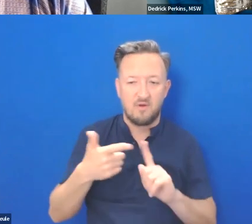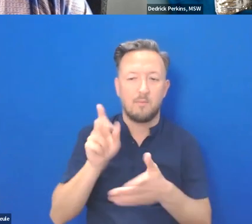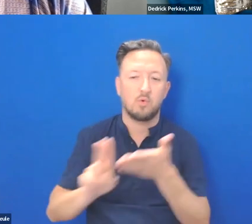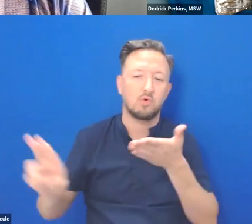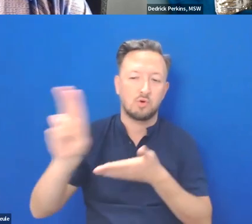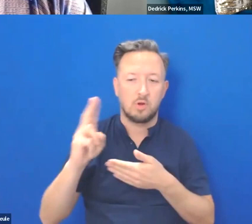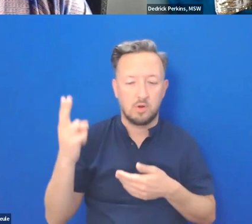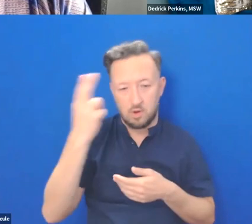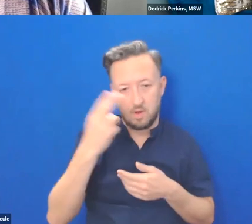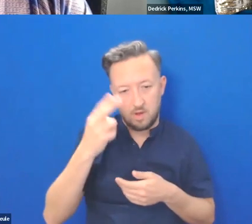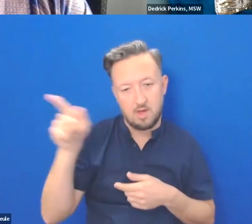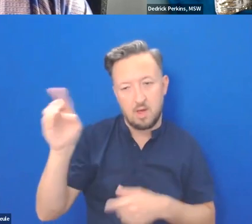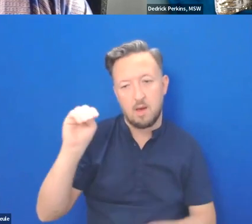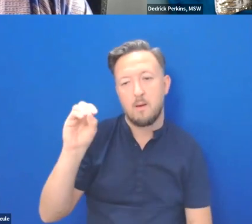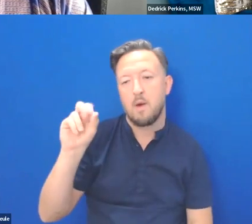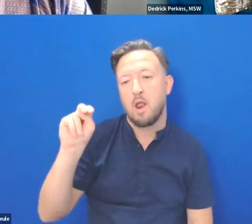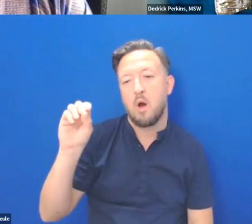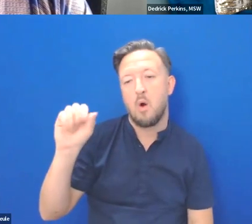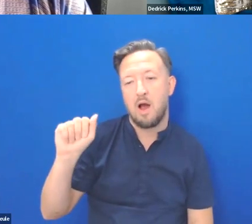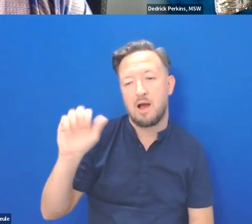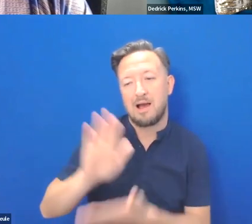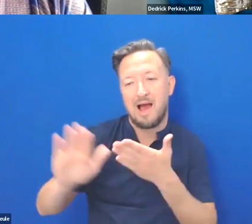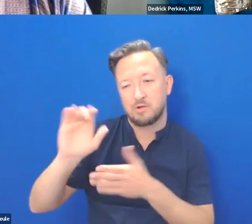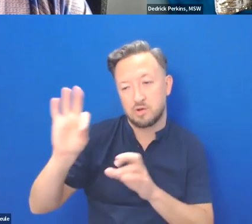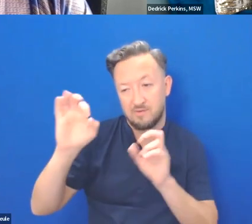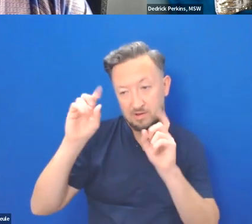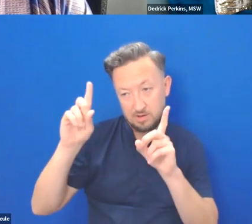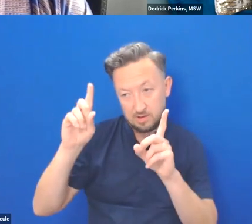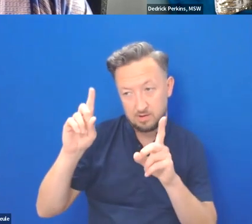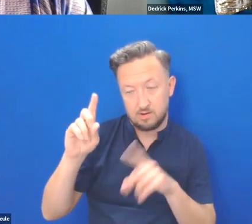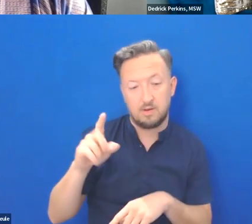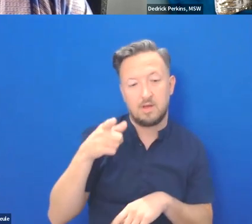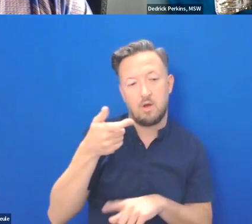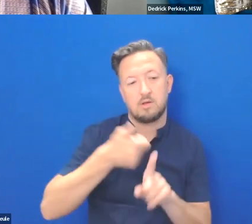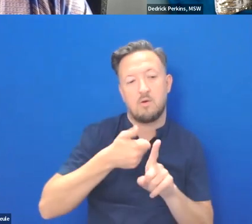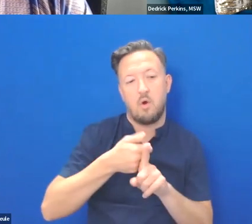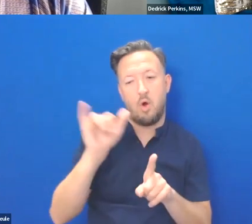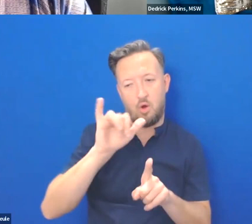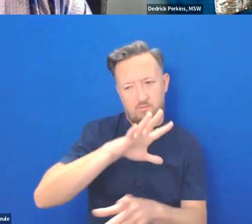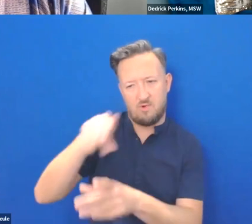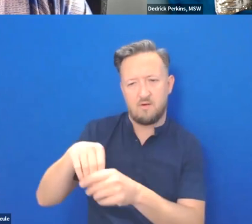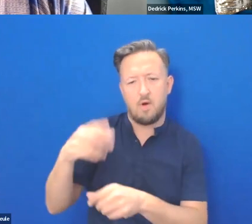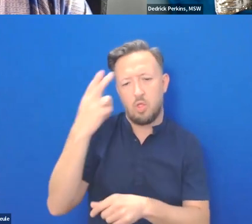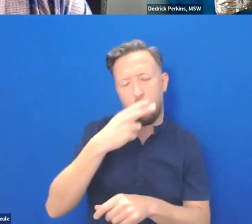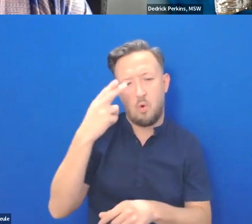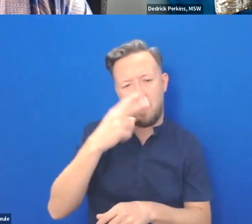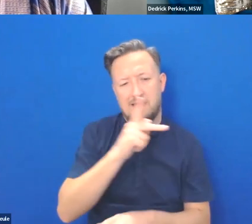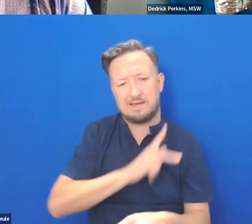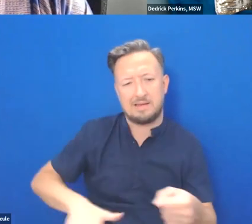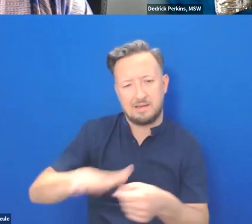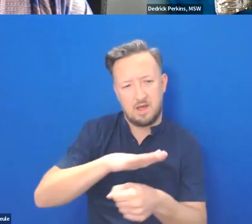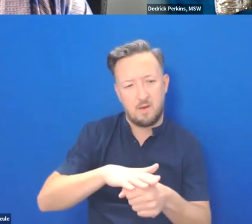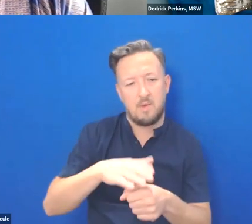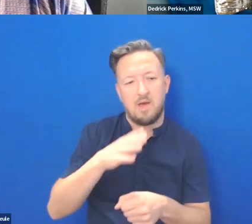Hawaii at Manoa College of Education. He also served as agent for the Hawaiian Kingdom at the Permanent Court of Arbitration,